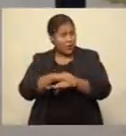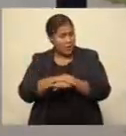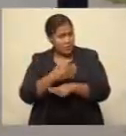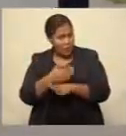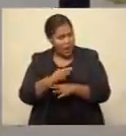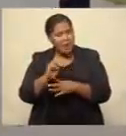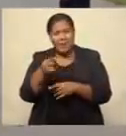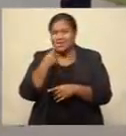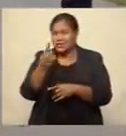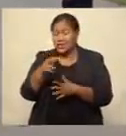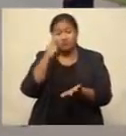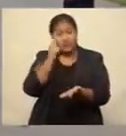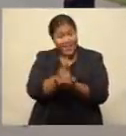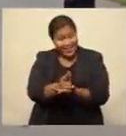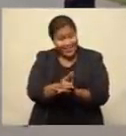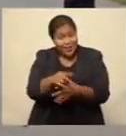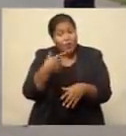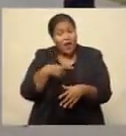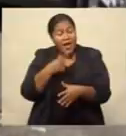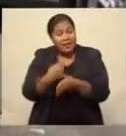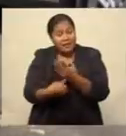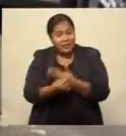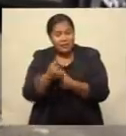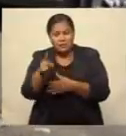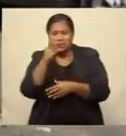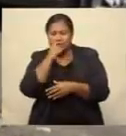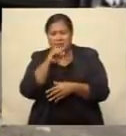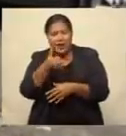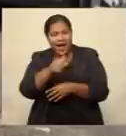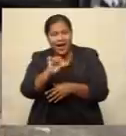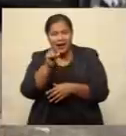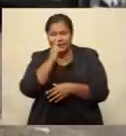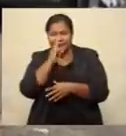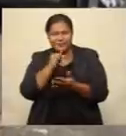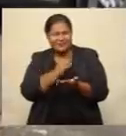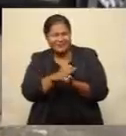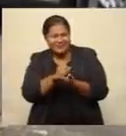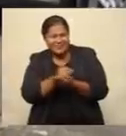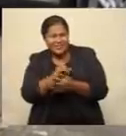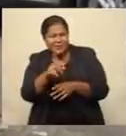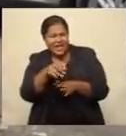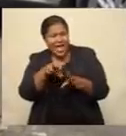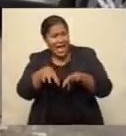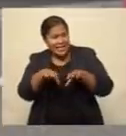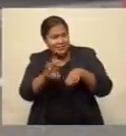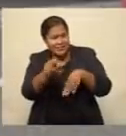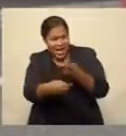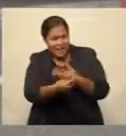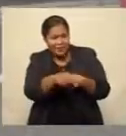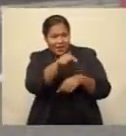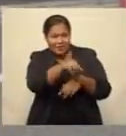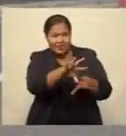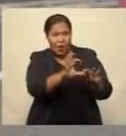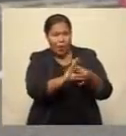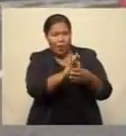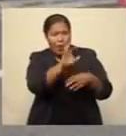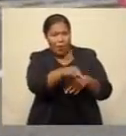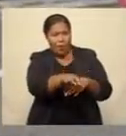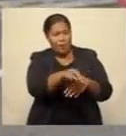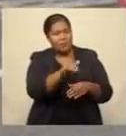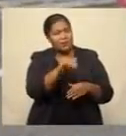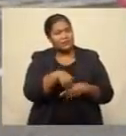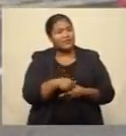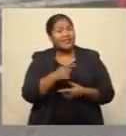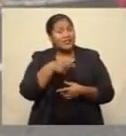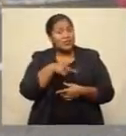he says the reality behind this is that people are allowing criminal activities to take place on their premises. The force has also